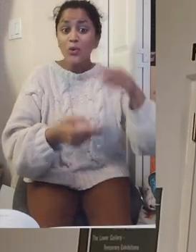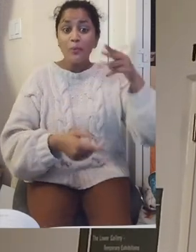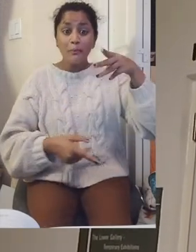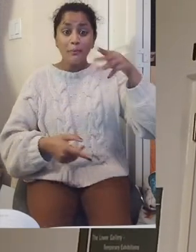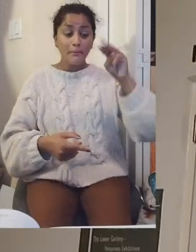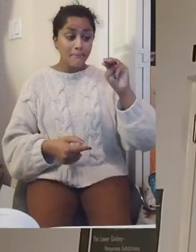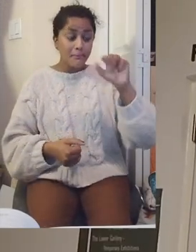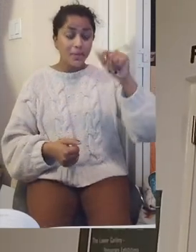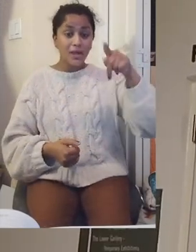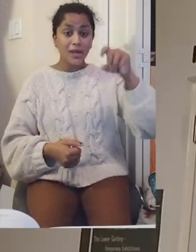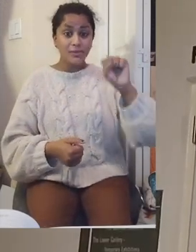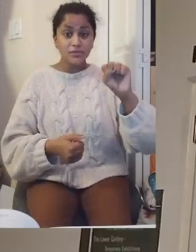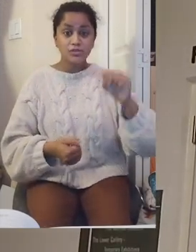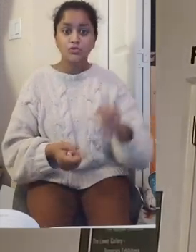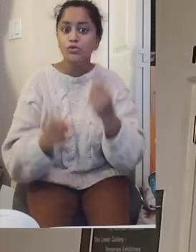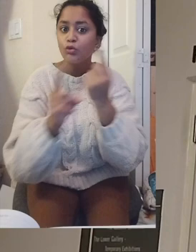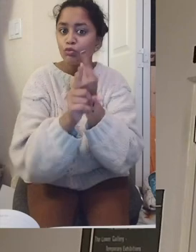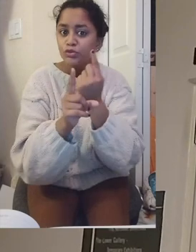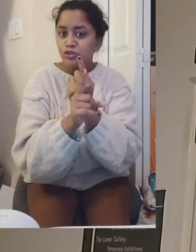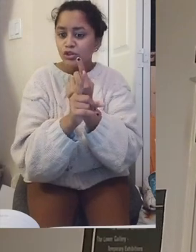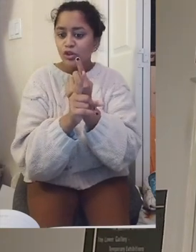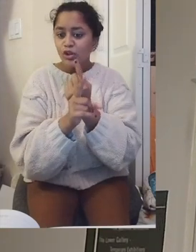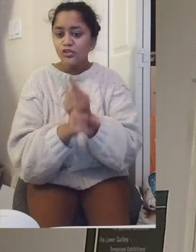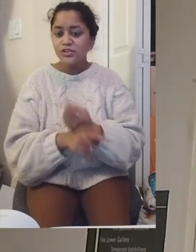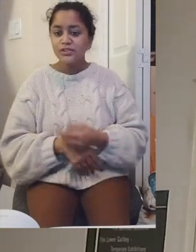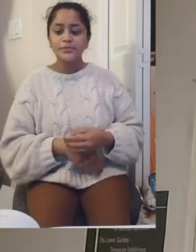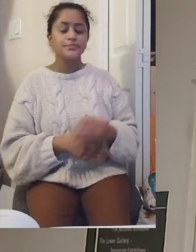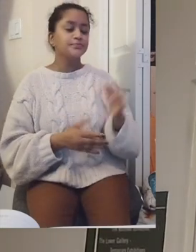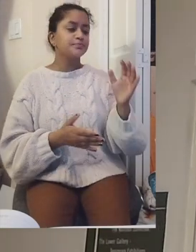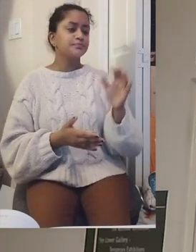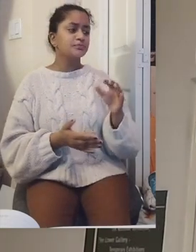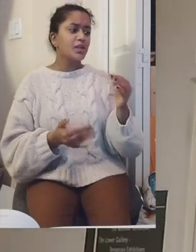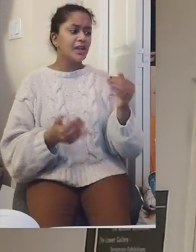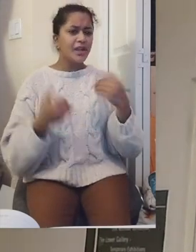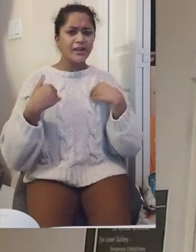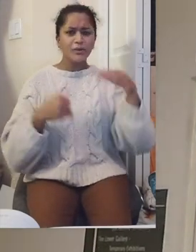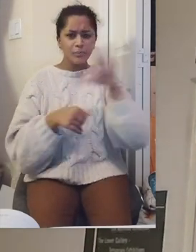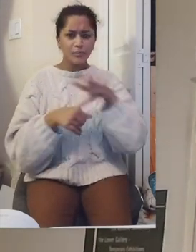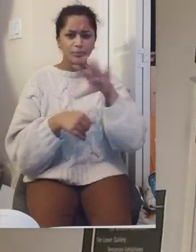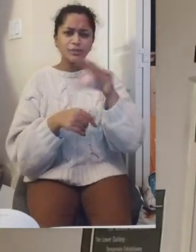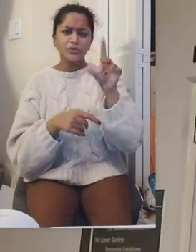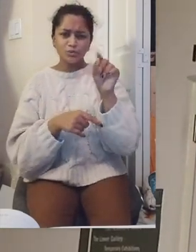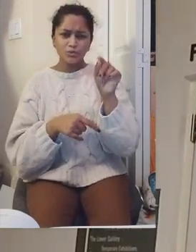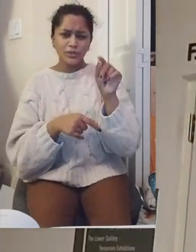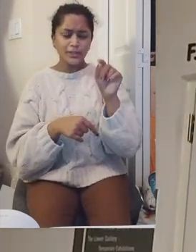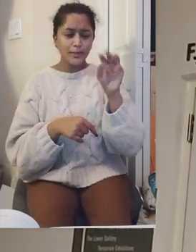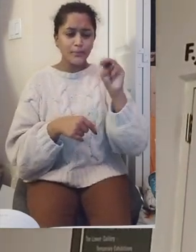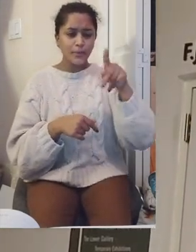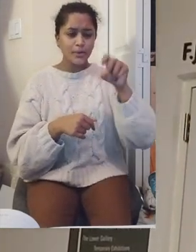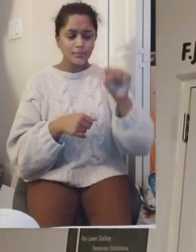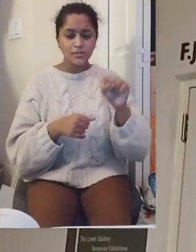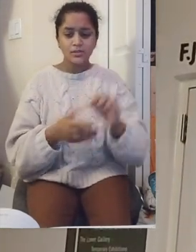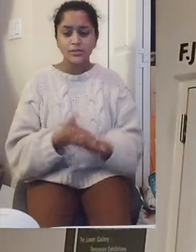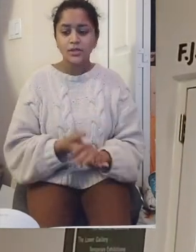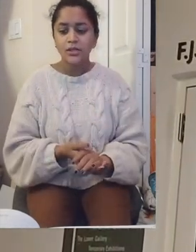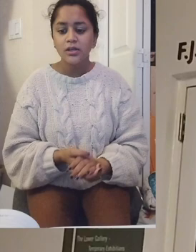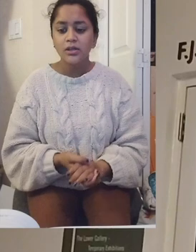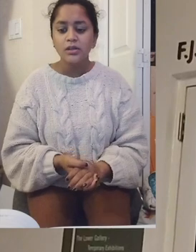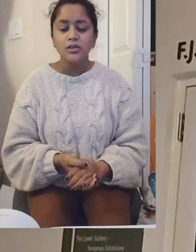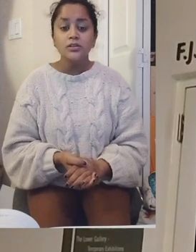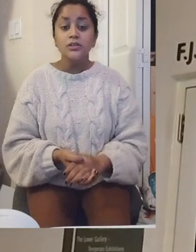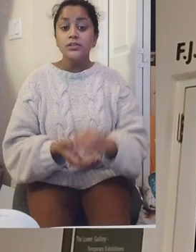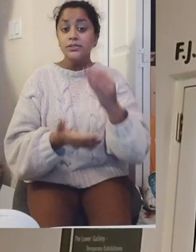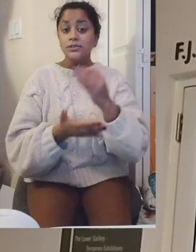20 historical maps. Some are original, so that means that's the real thing. And others are facsimiles. So they're copies